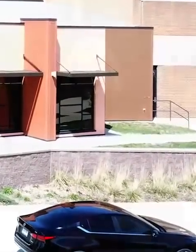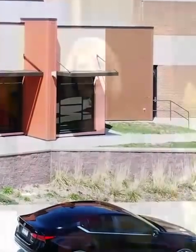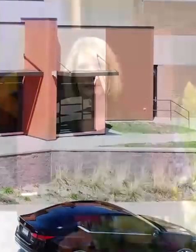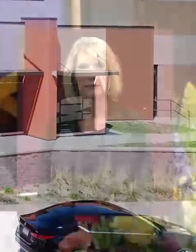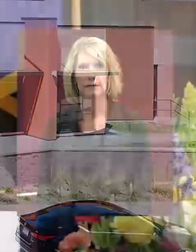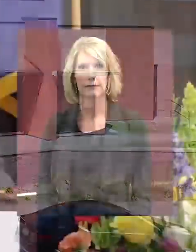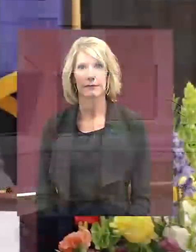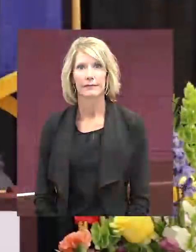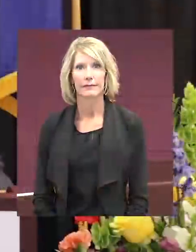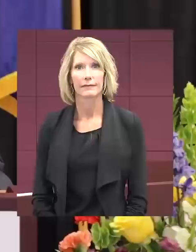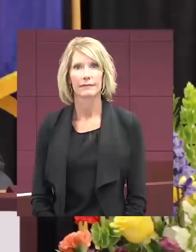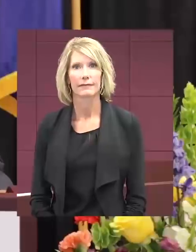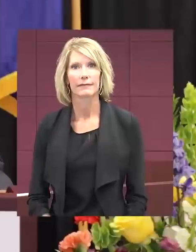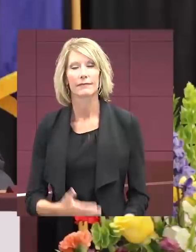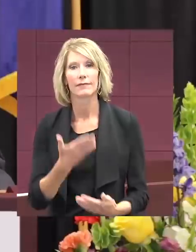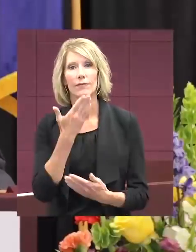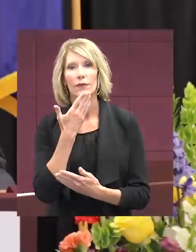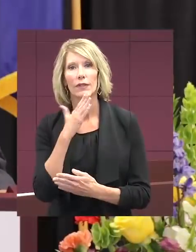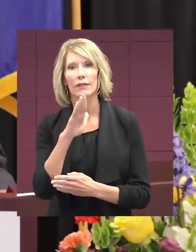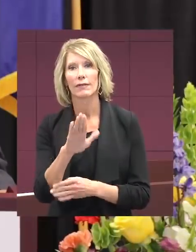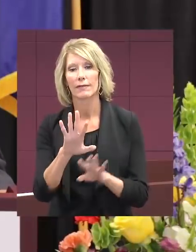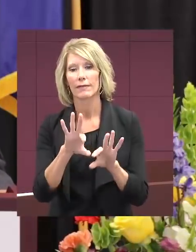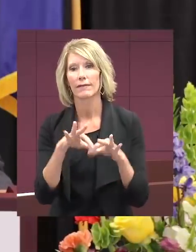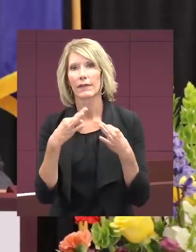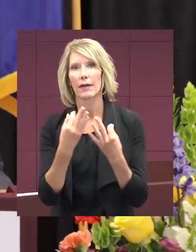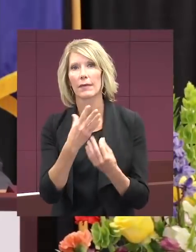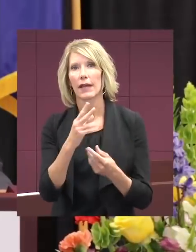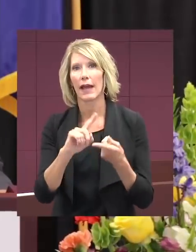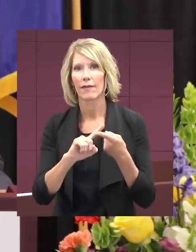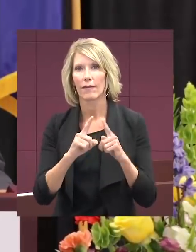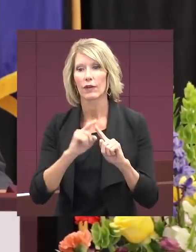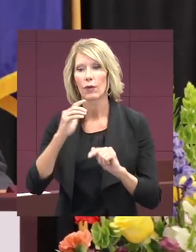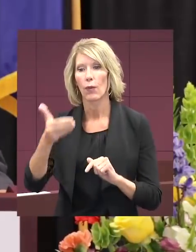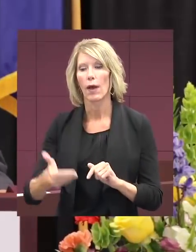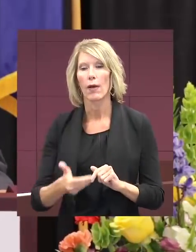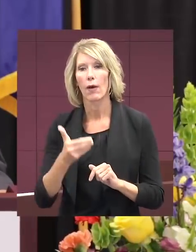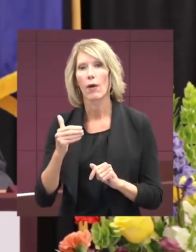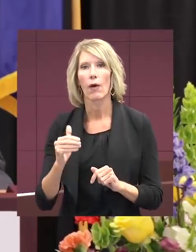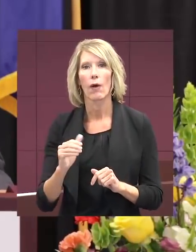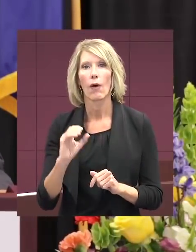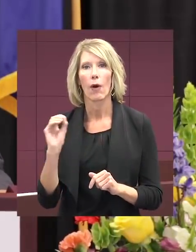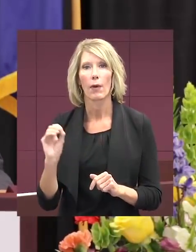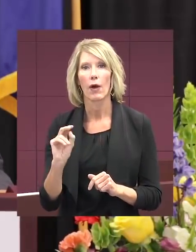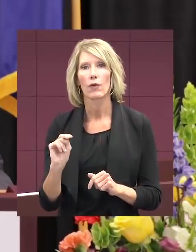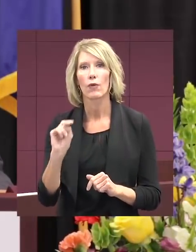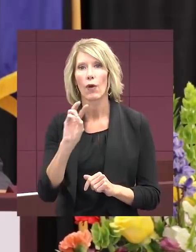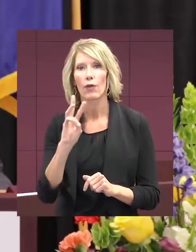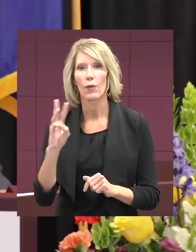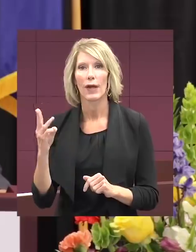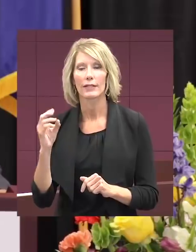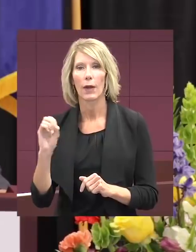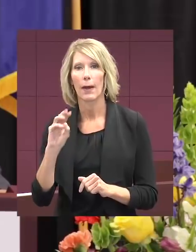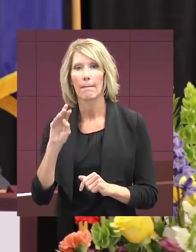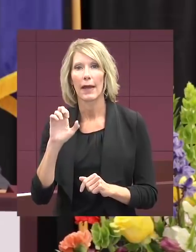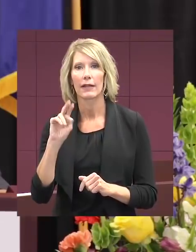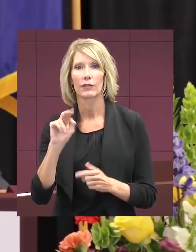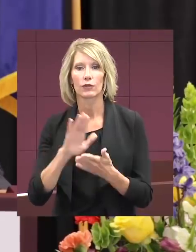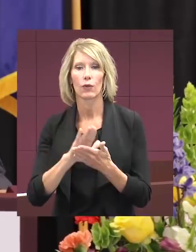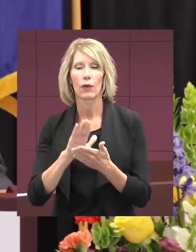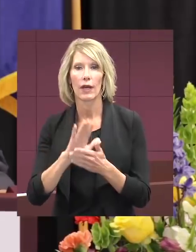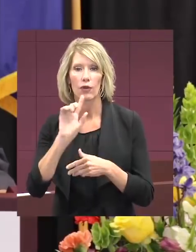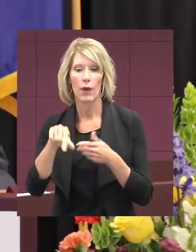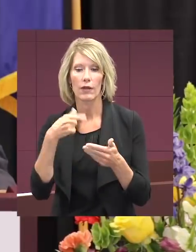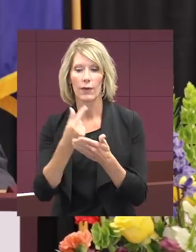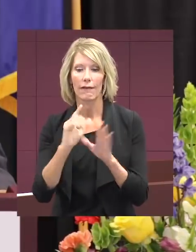Good evening. evening, family and friends. Welcome to Omaha Northwest High Magnet School graduating class of 2020.